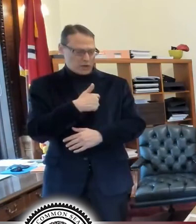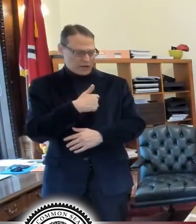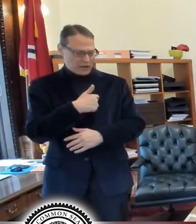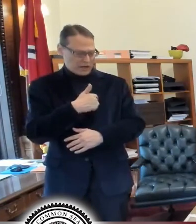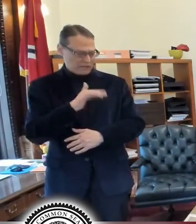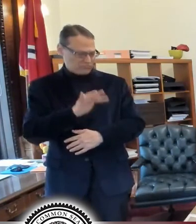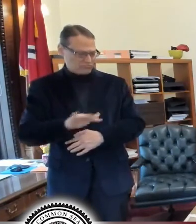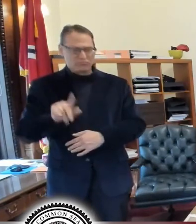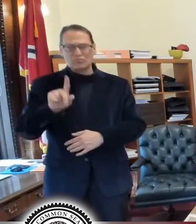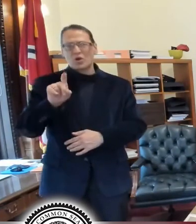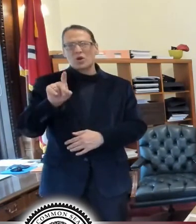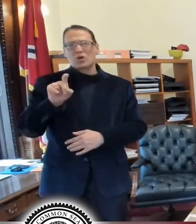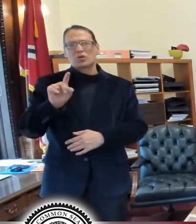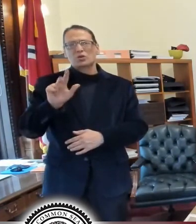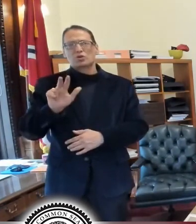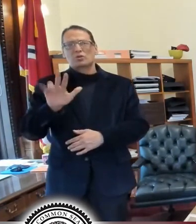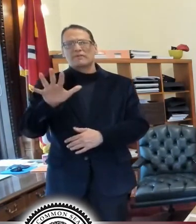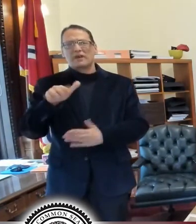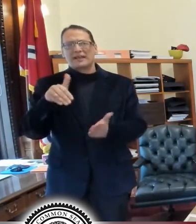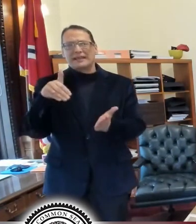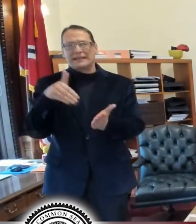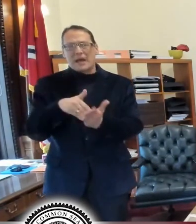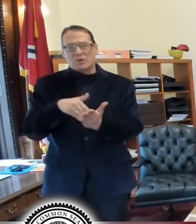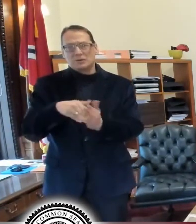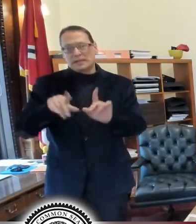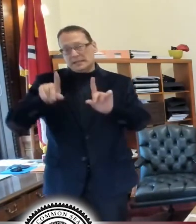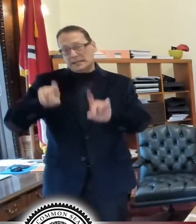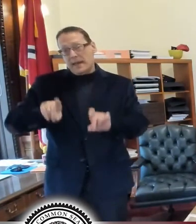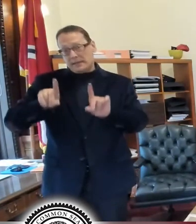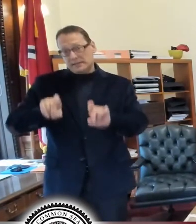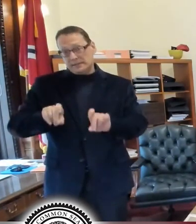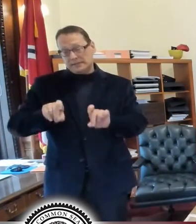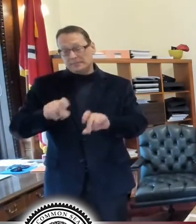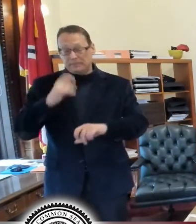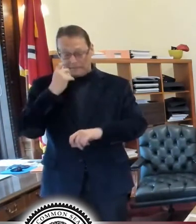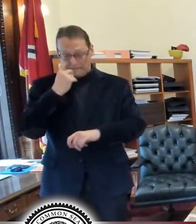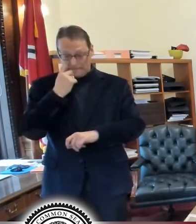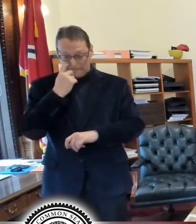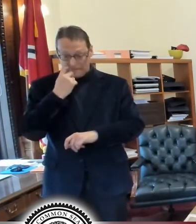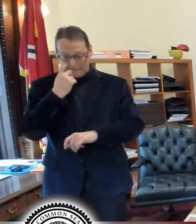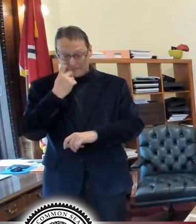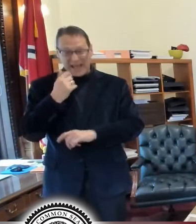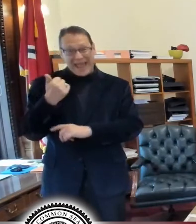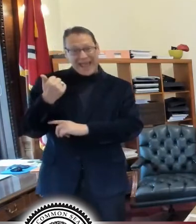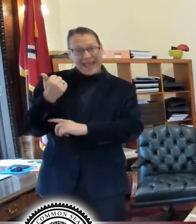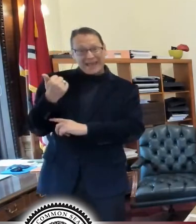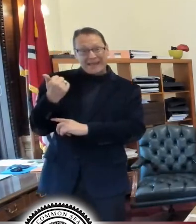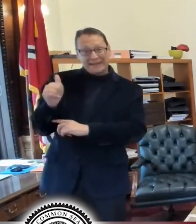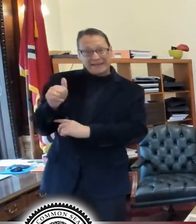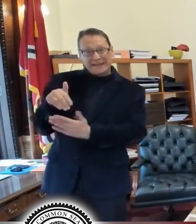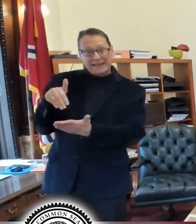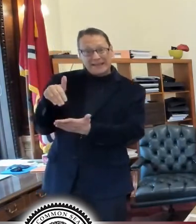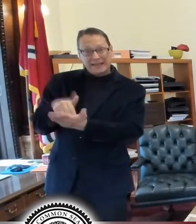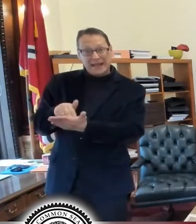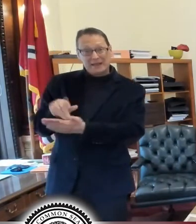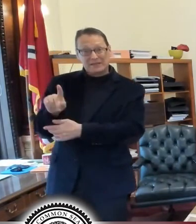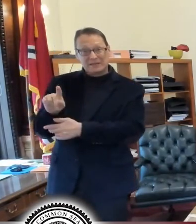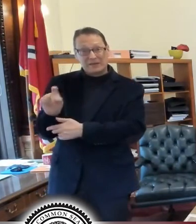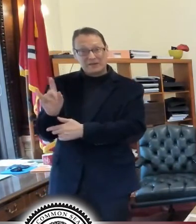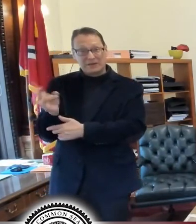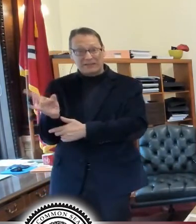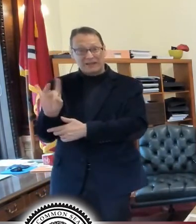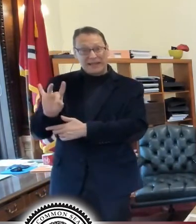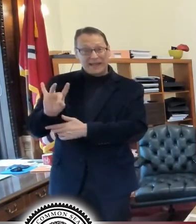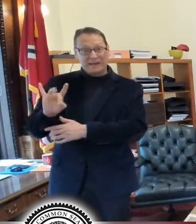we have done 135,000 tests of those tests, 10,178 have been